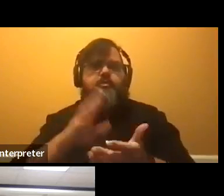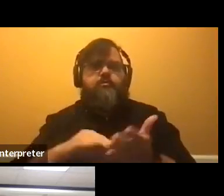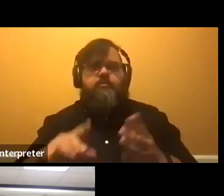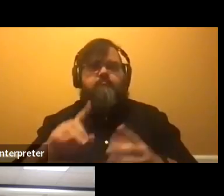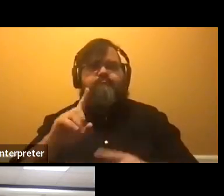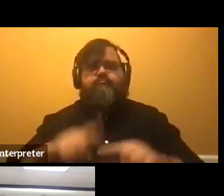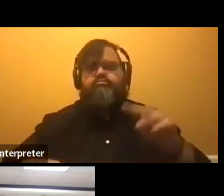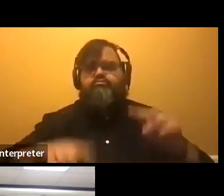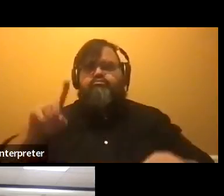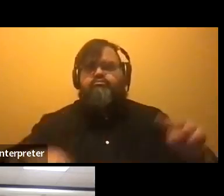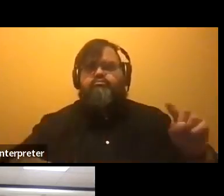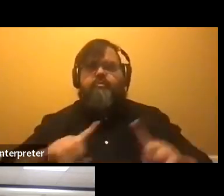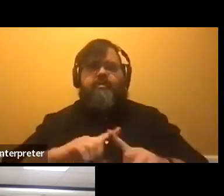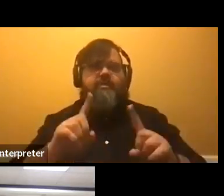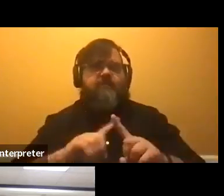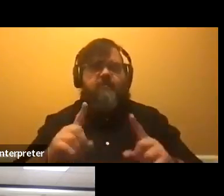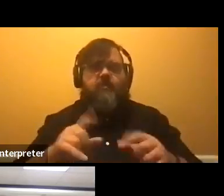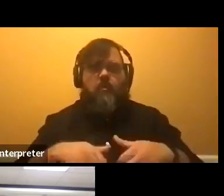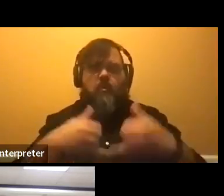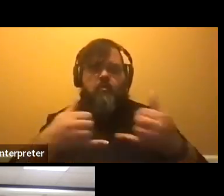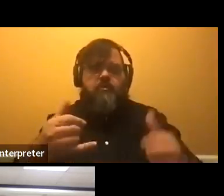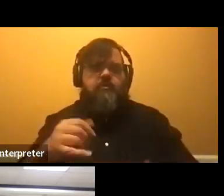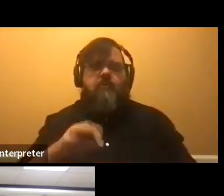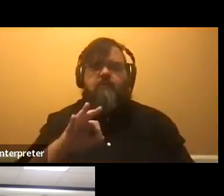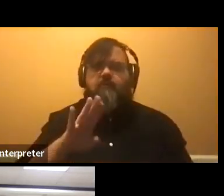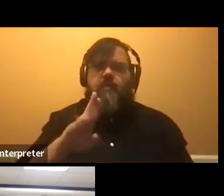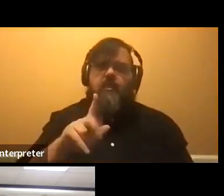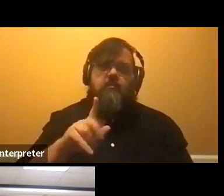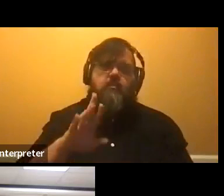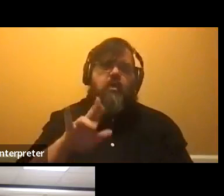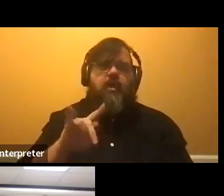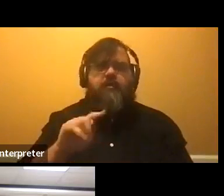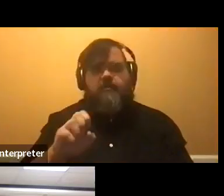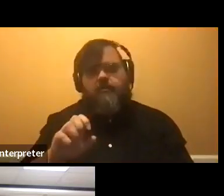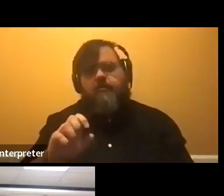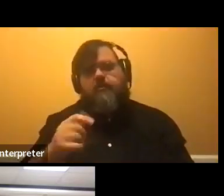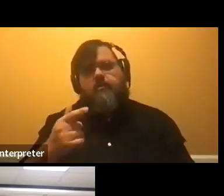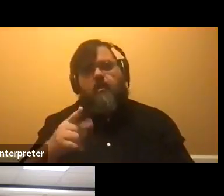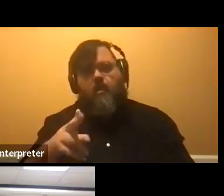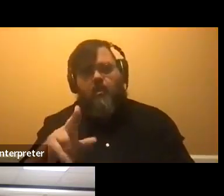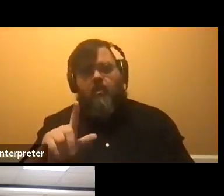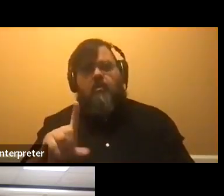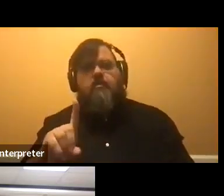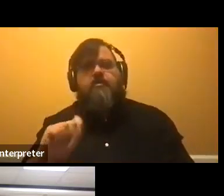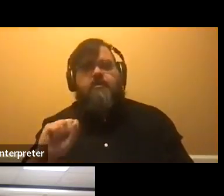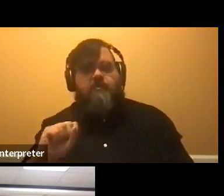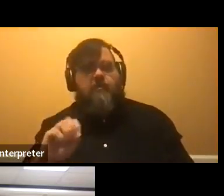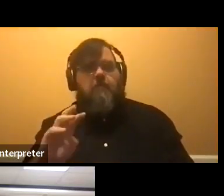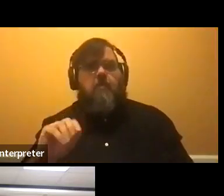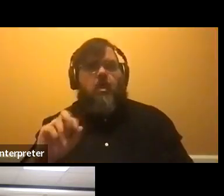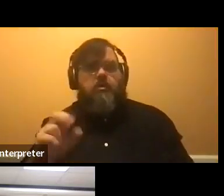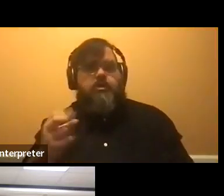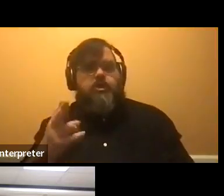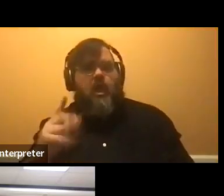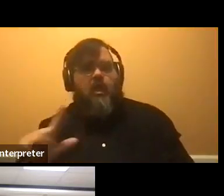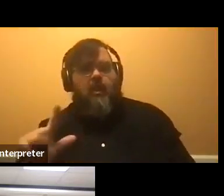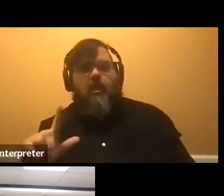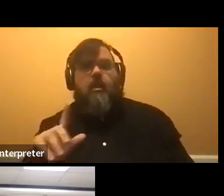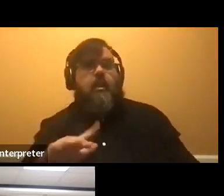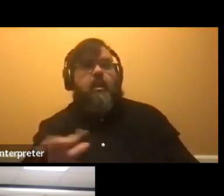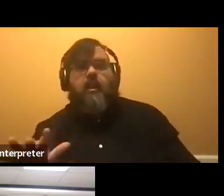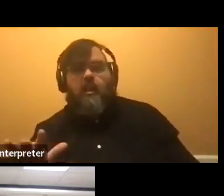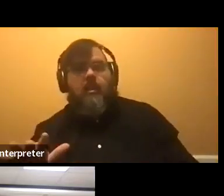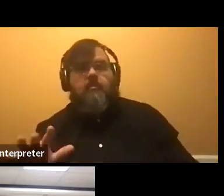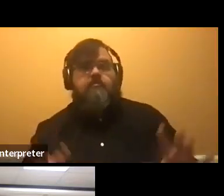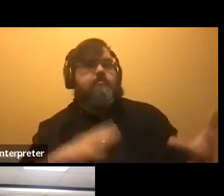such as Fulbright, Truman, Goldwater, Rhodes, Mitchell, Marshall, the list goes on. And, um, there are